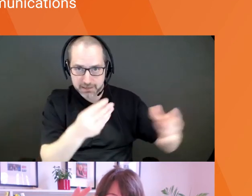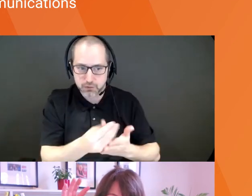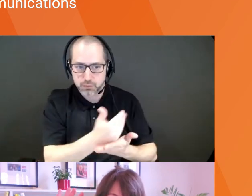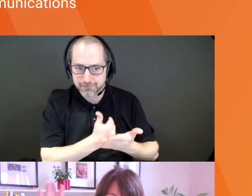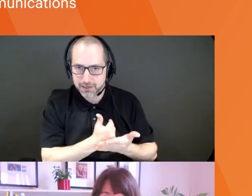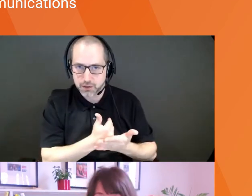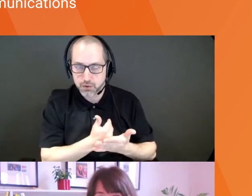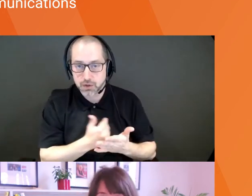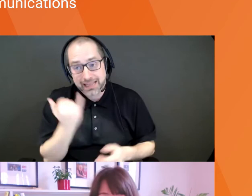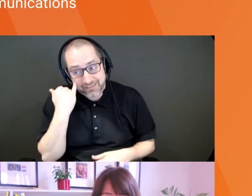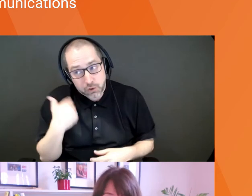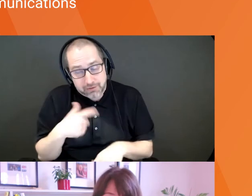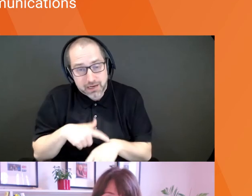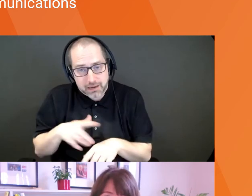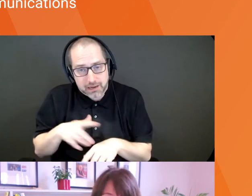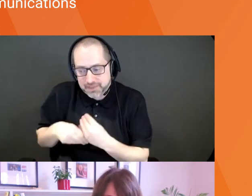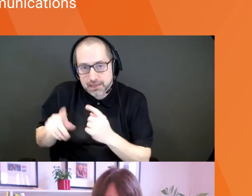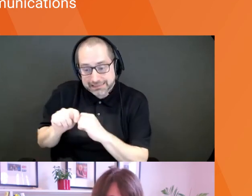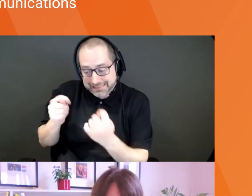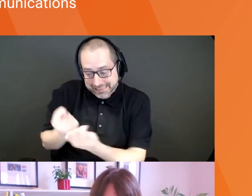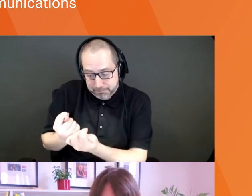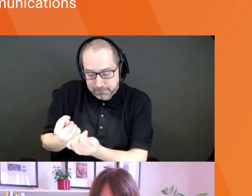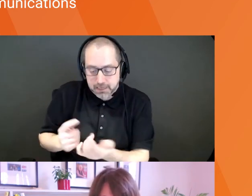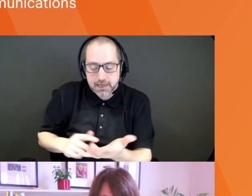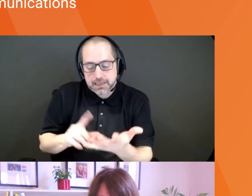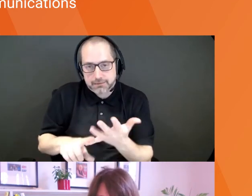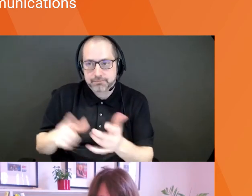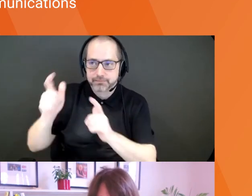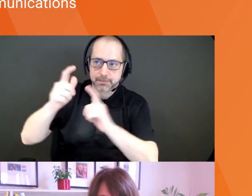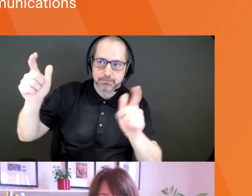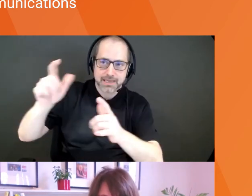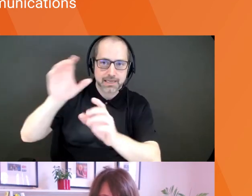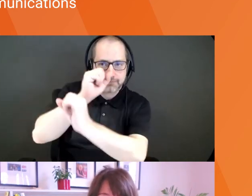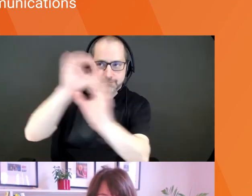team. If you've got time and big vision out, that's what I would do.